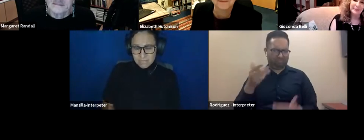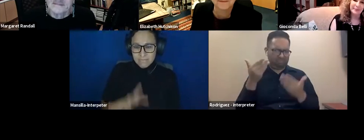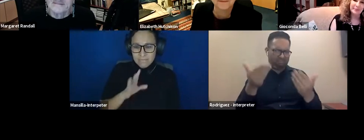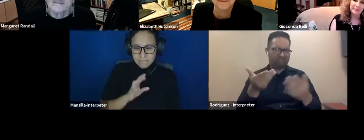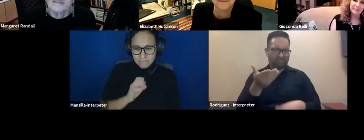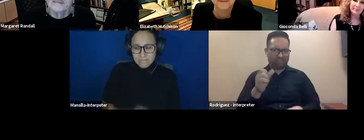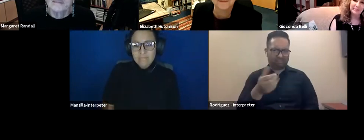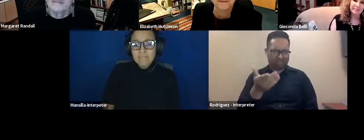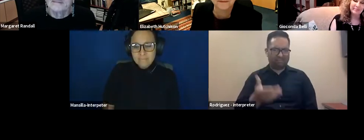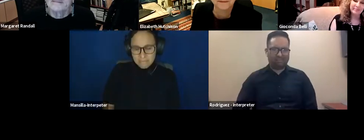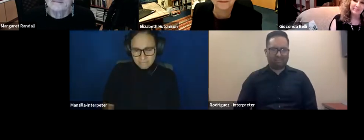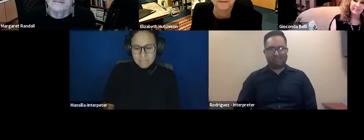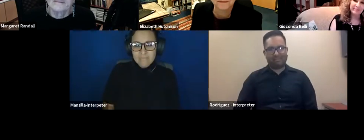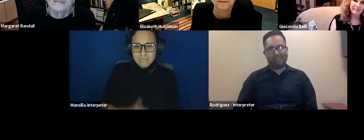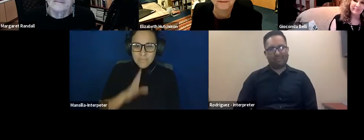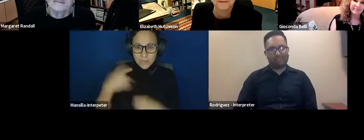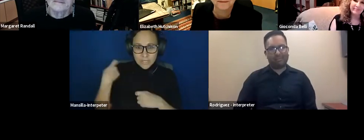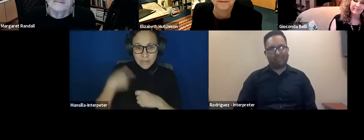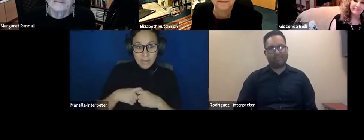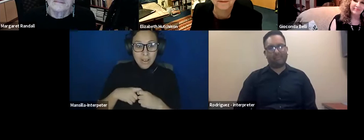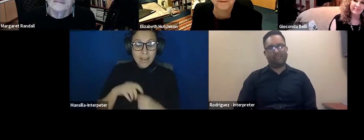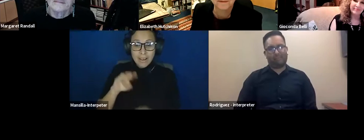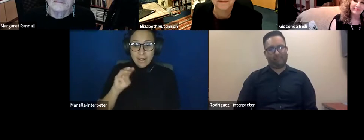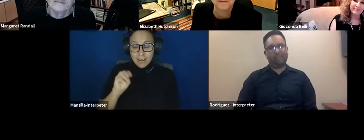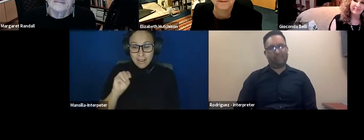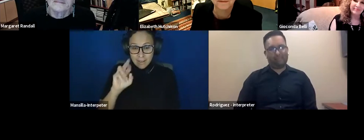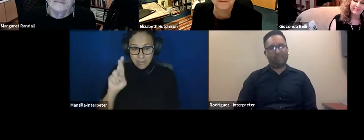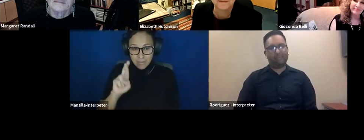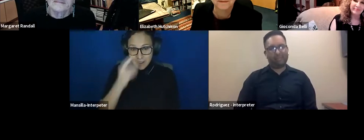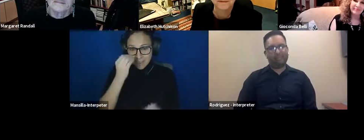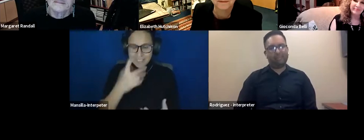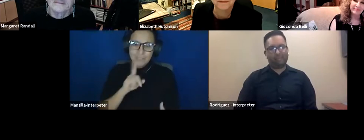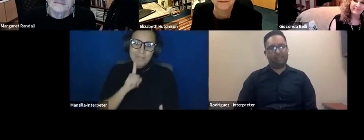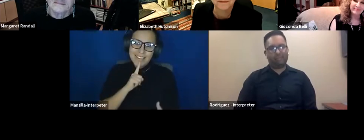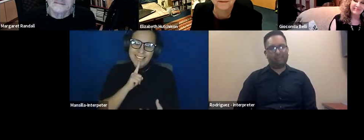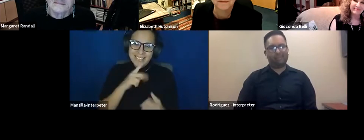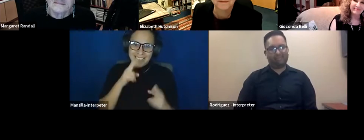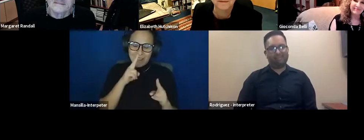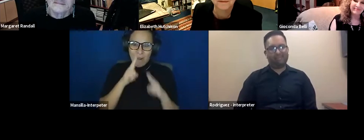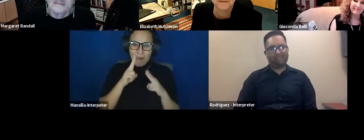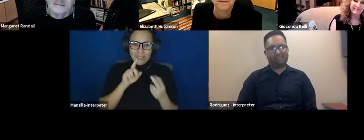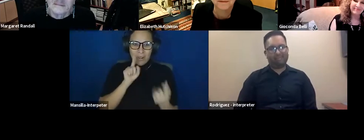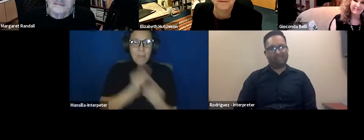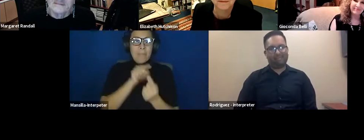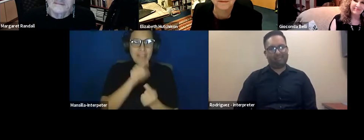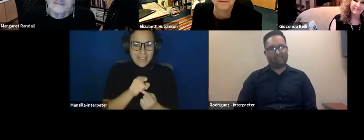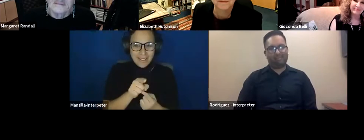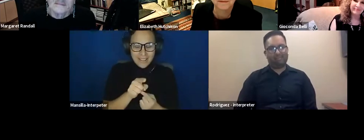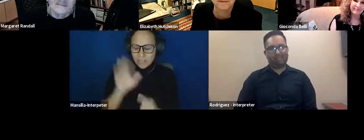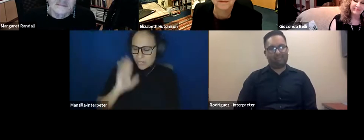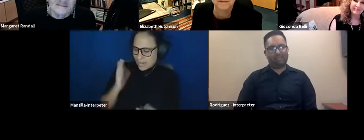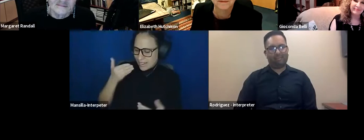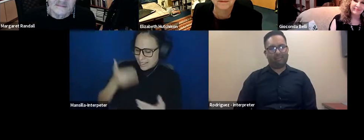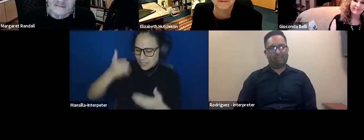primero quería decir a Margaret que realmente es un honor conocerla. Eh, a finales de 2018